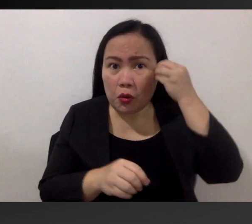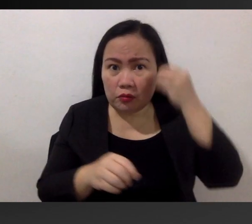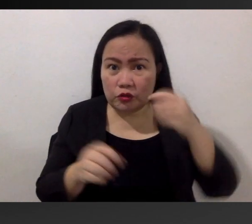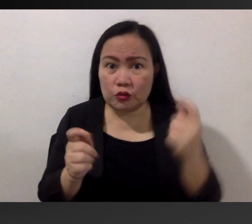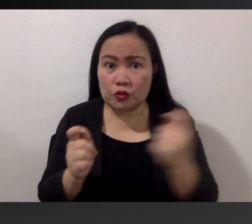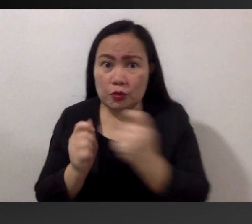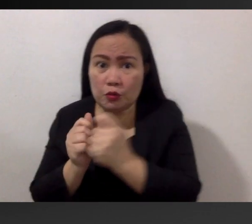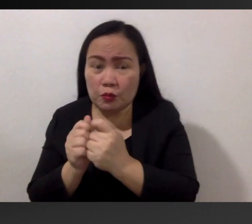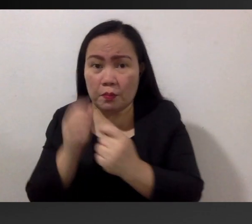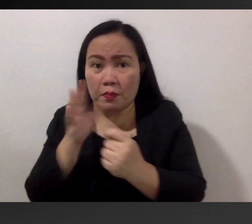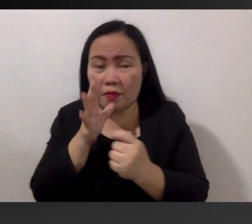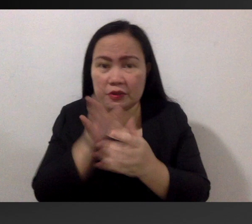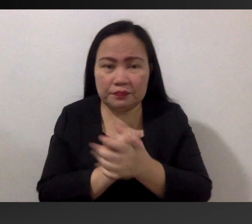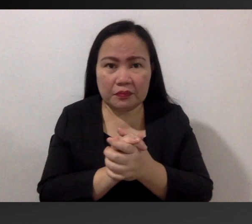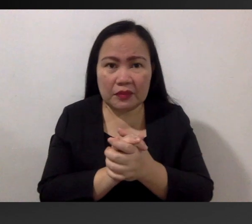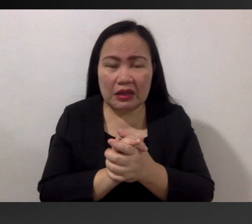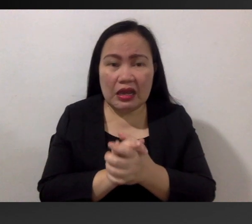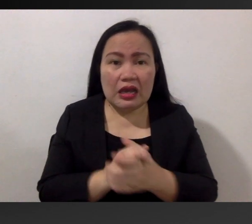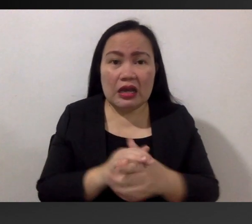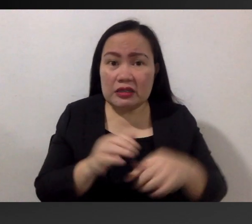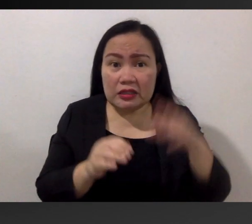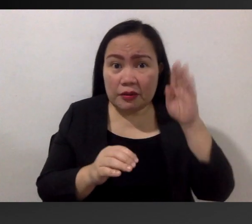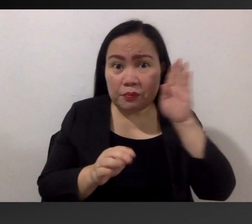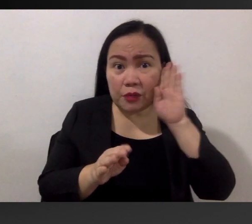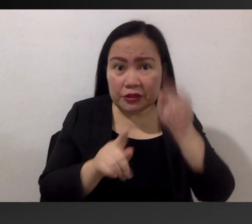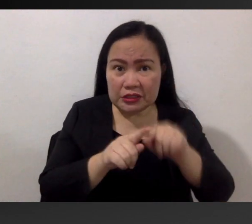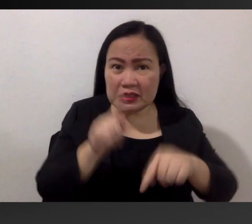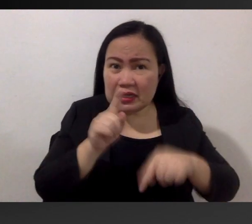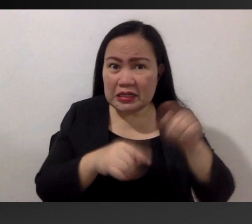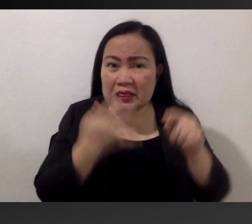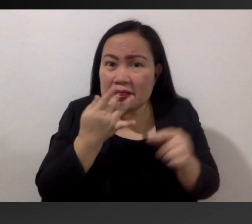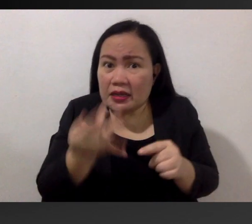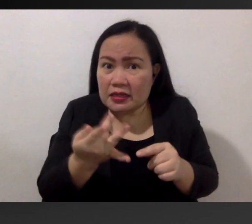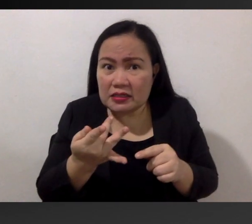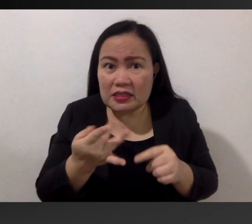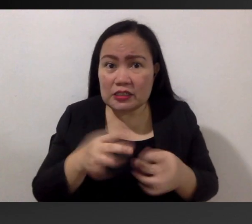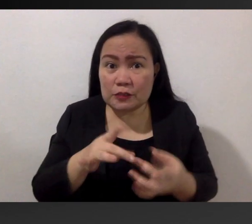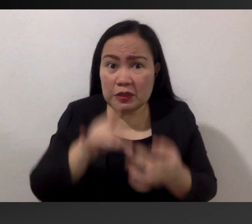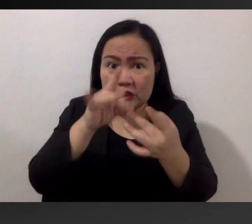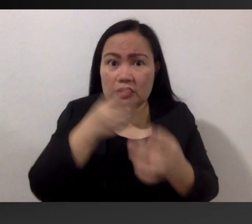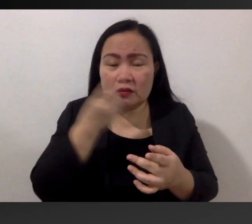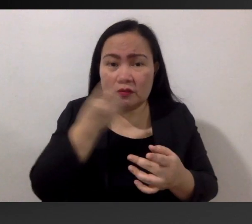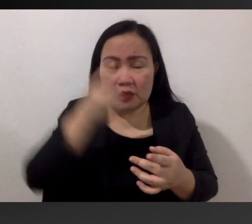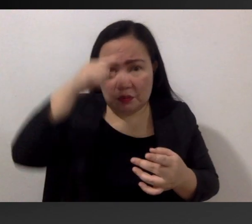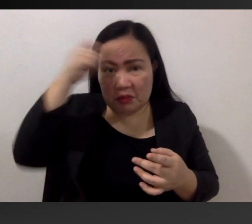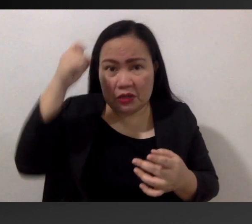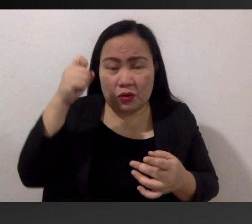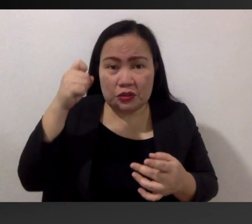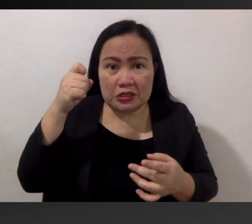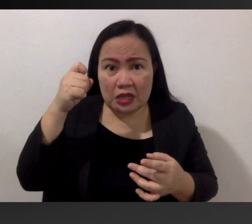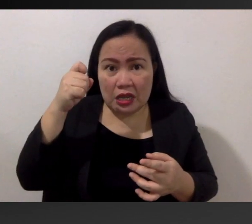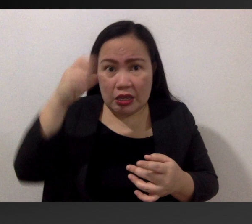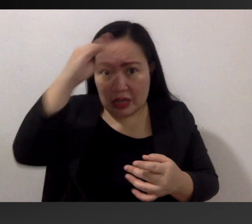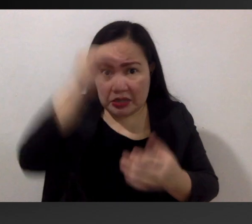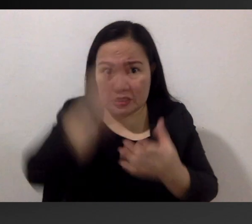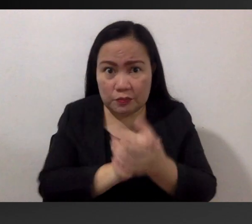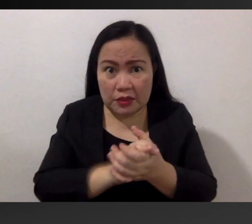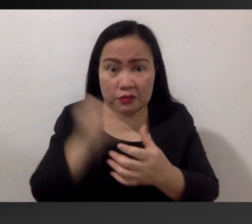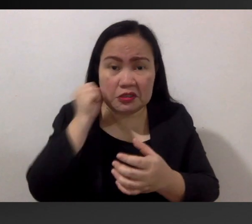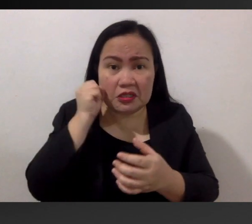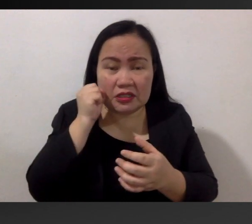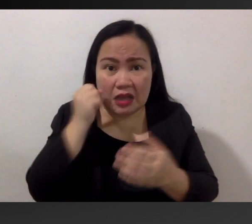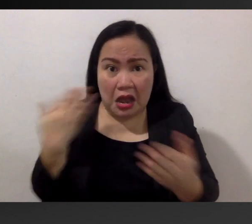siblings will not also be able to taste the special dinner because Sisa's husband has arrived.